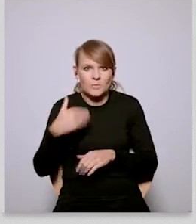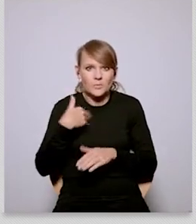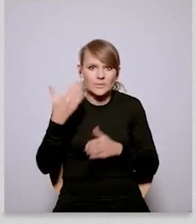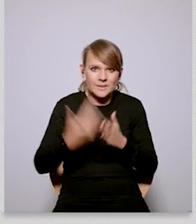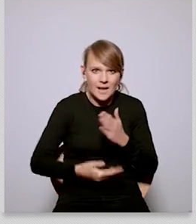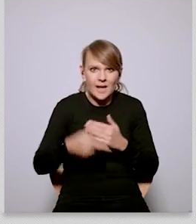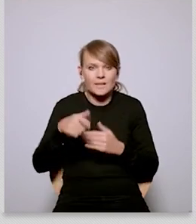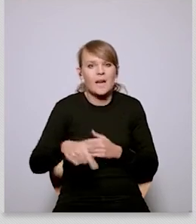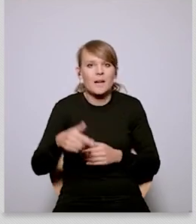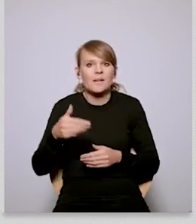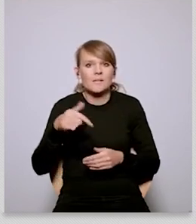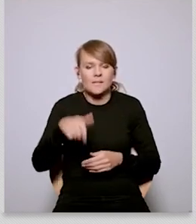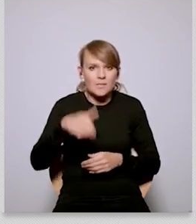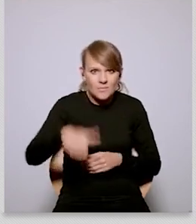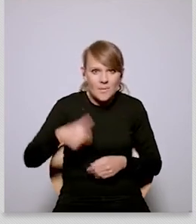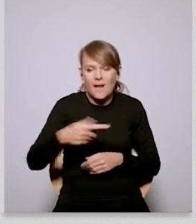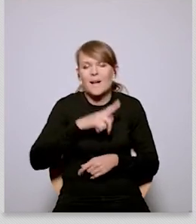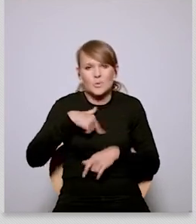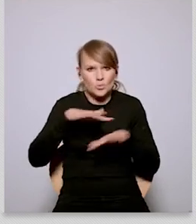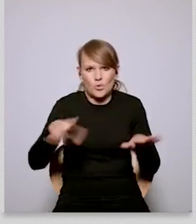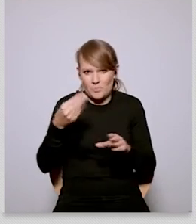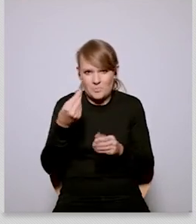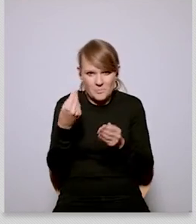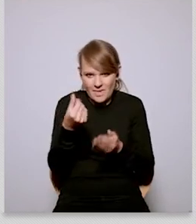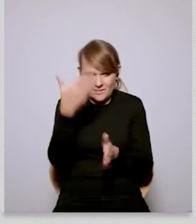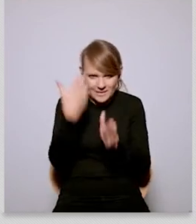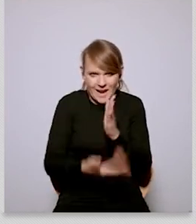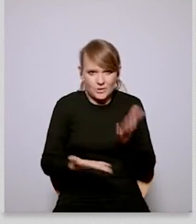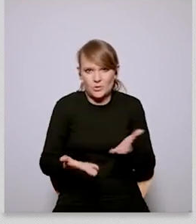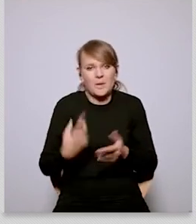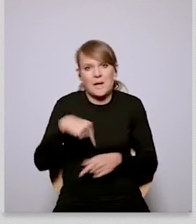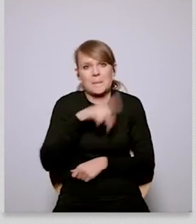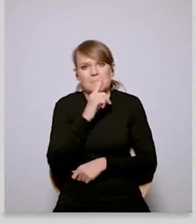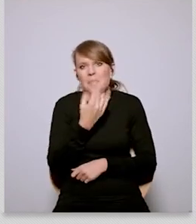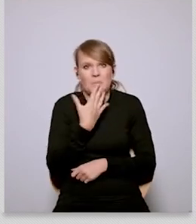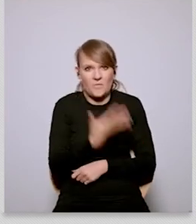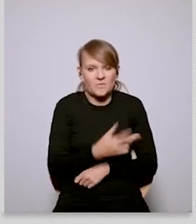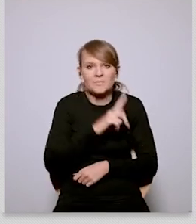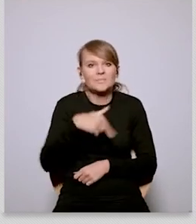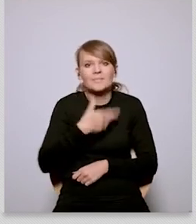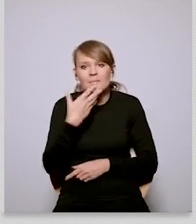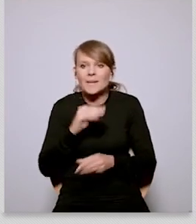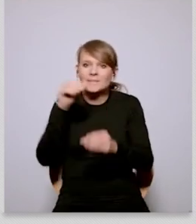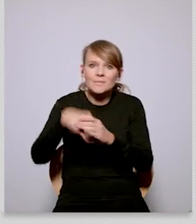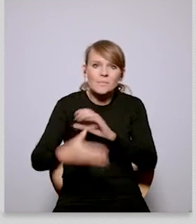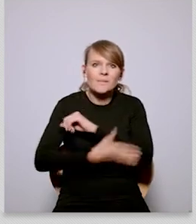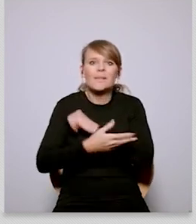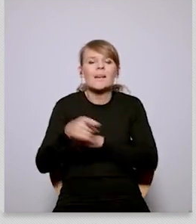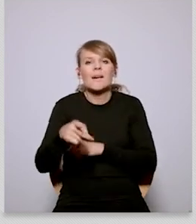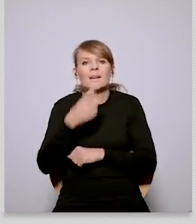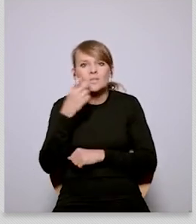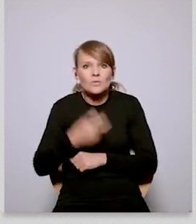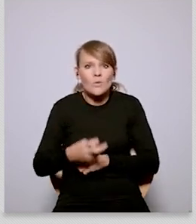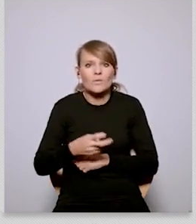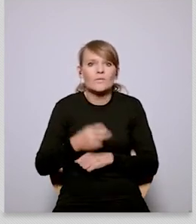than 2 billion zloty so hardly anyone talks about the fact that we lose a lot of money on that we